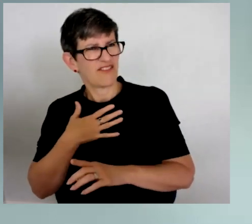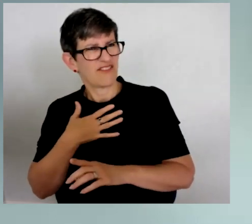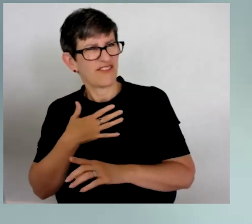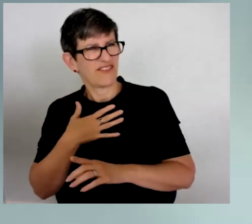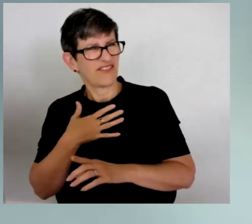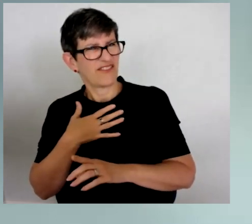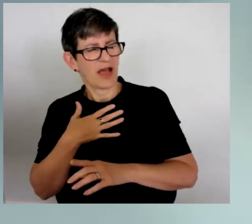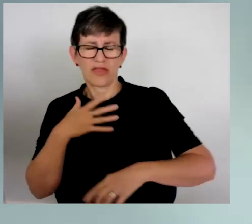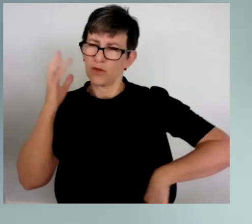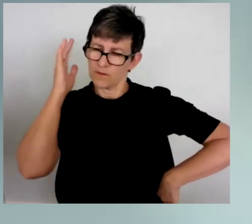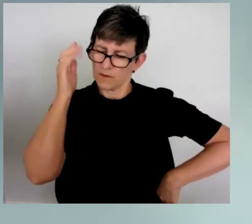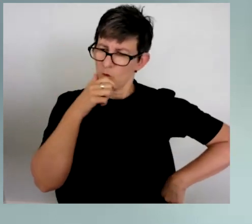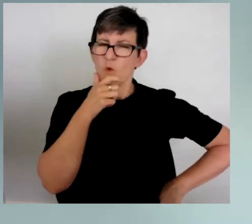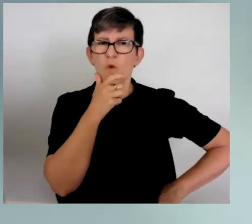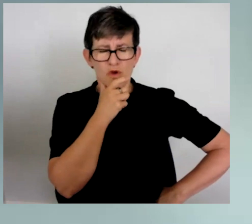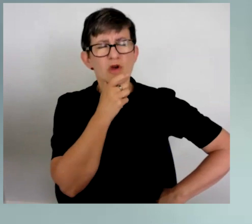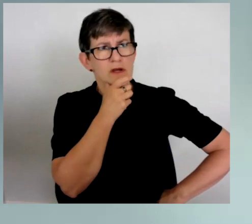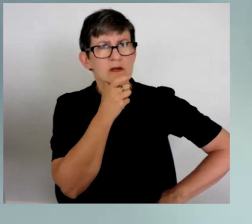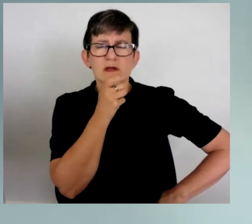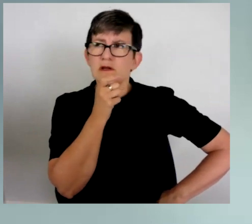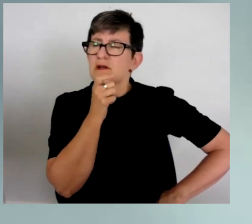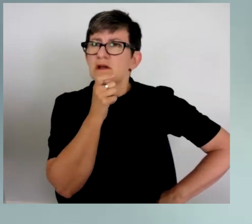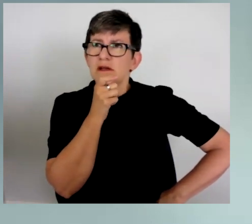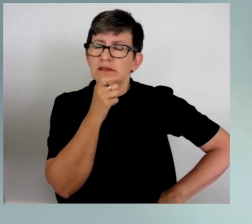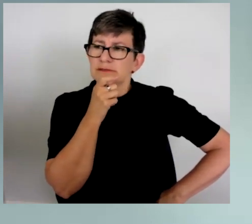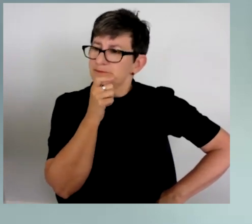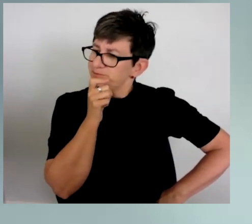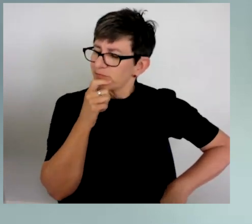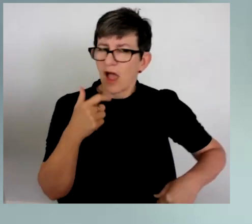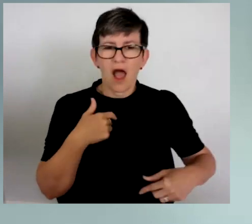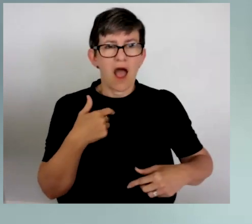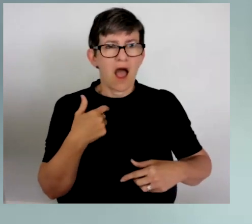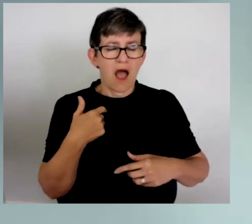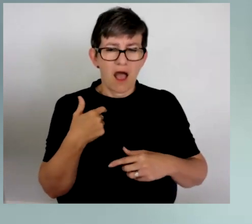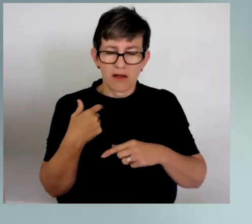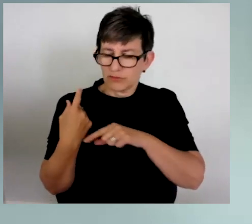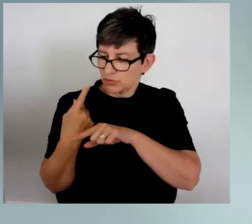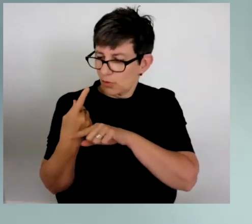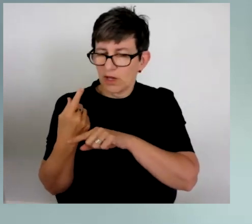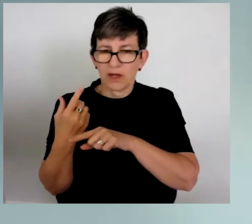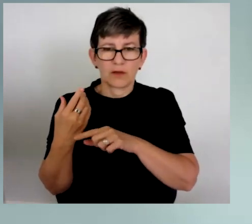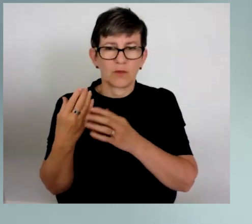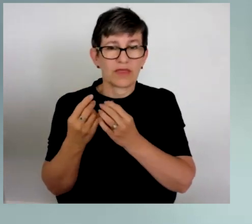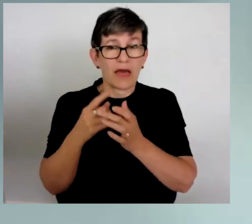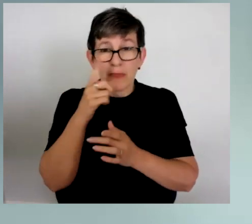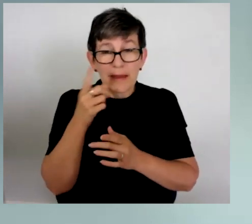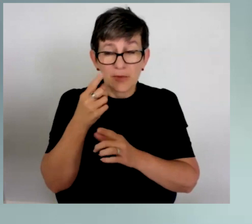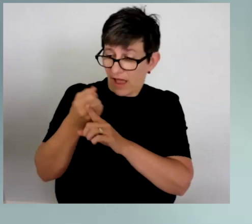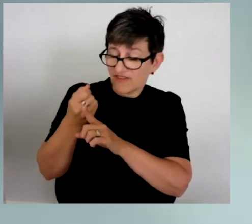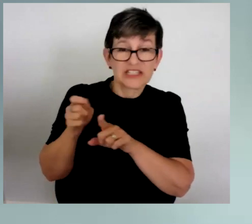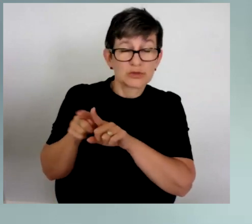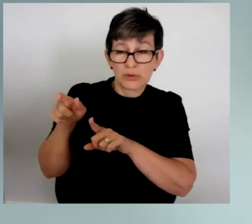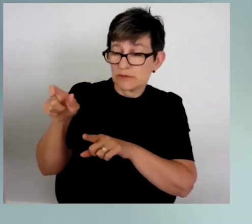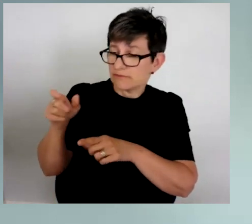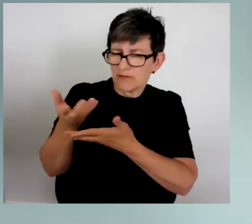I thought about this a lot. I was speaking a lot with other advocates about this who I